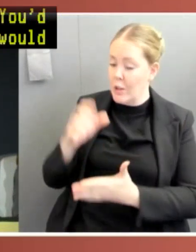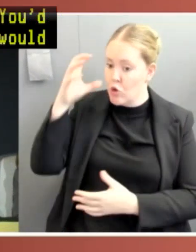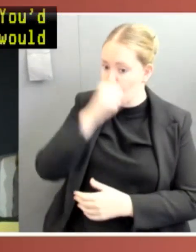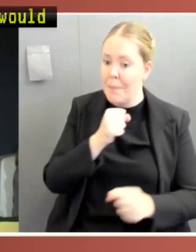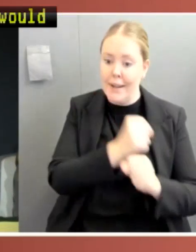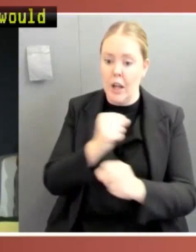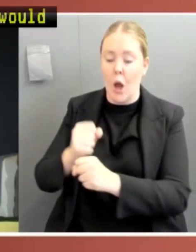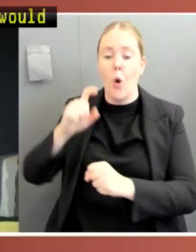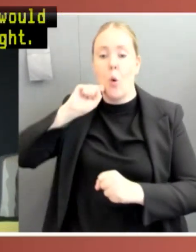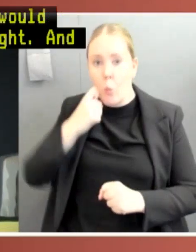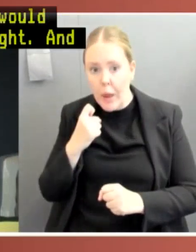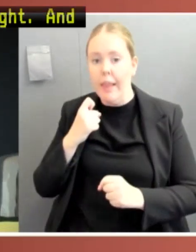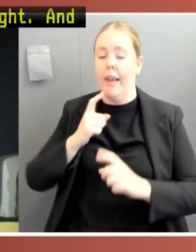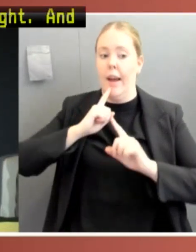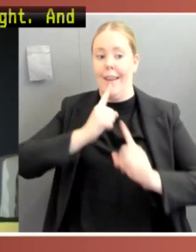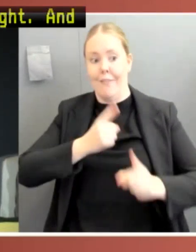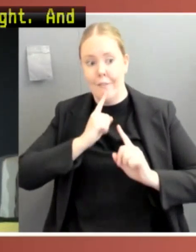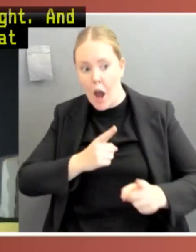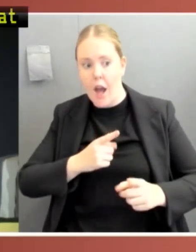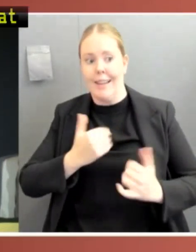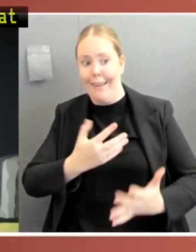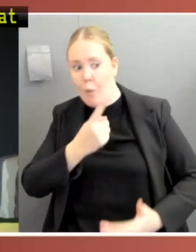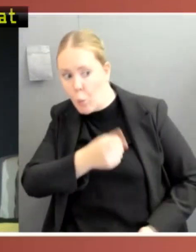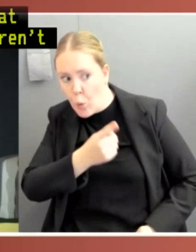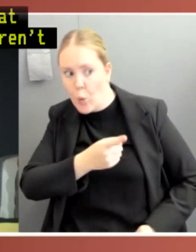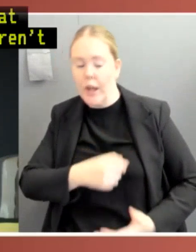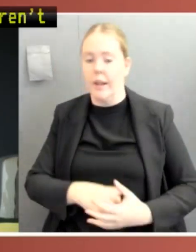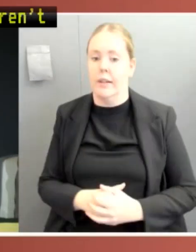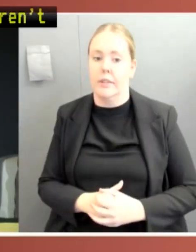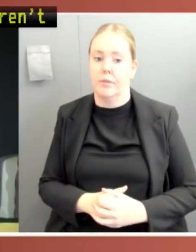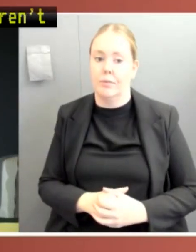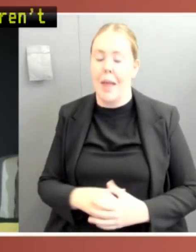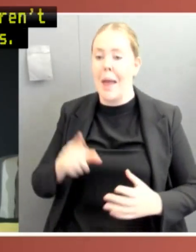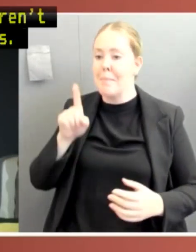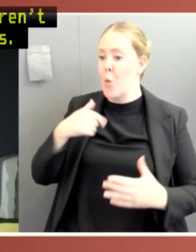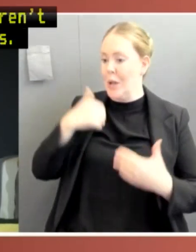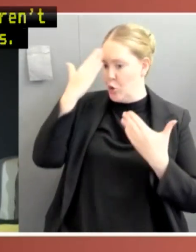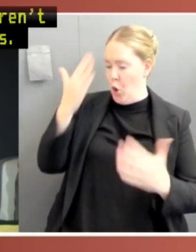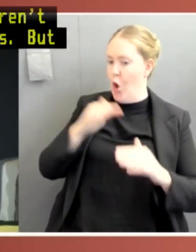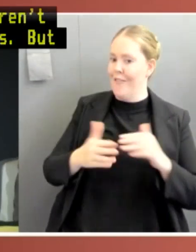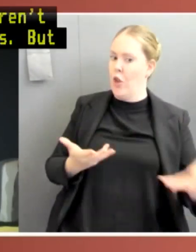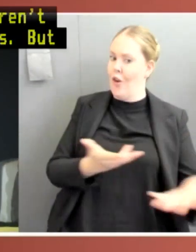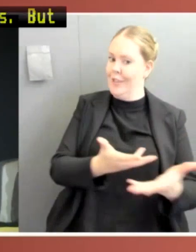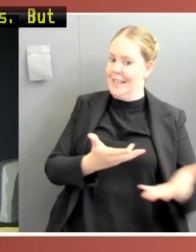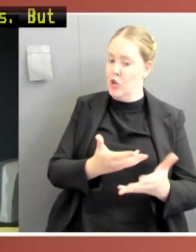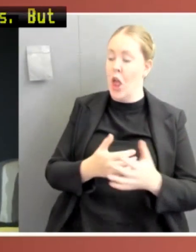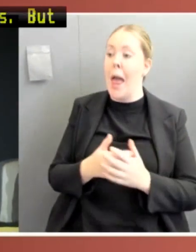of course. We weren't there for the conversations. But either there was advise and warning, but the Prime Minister just didn't take it and proceeded, which the Prime Minister was